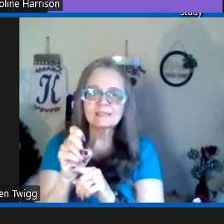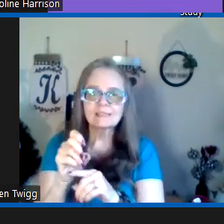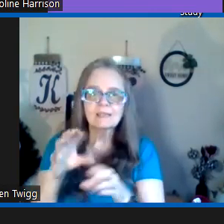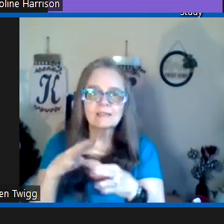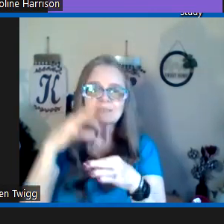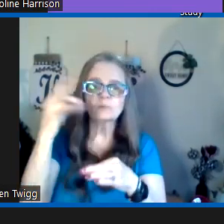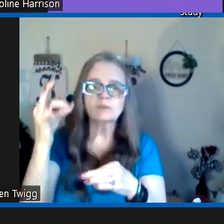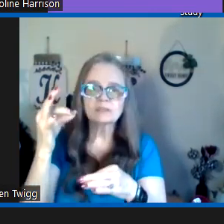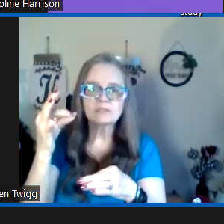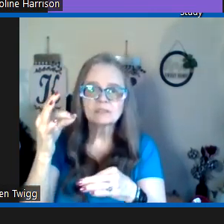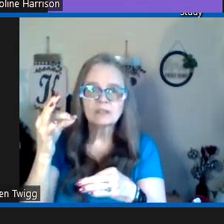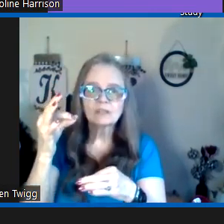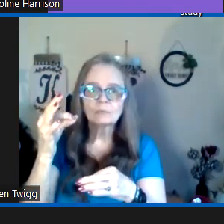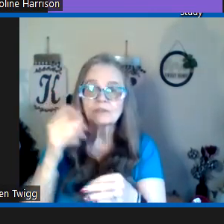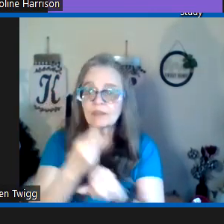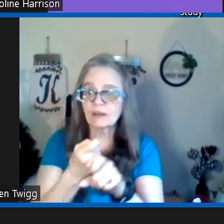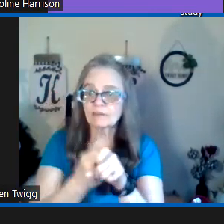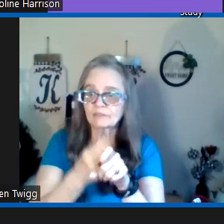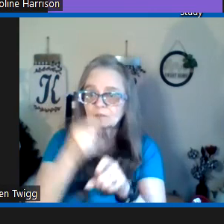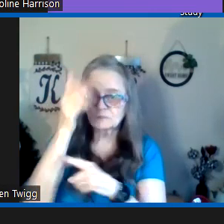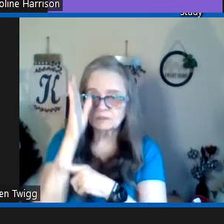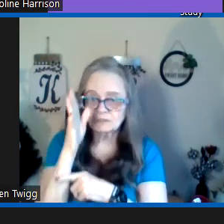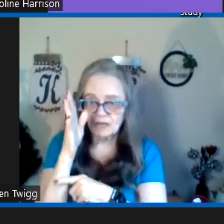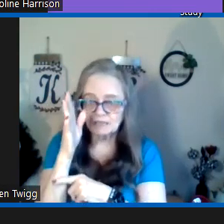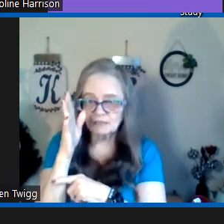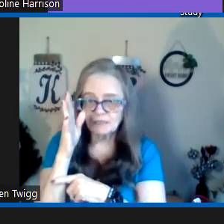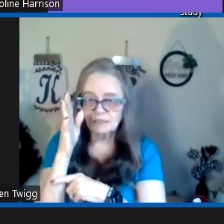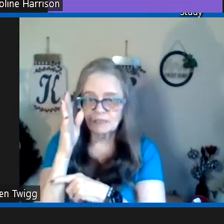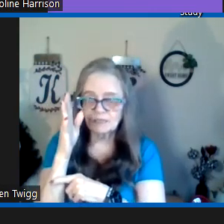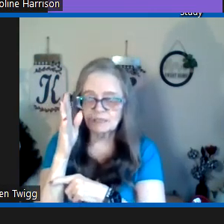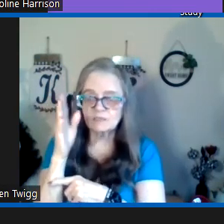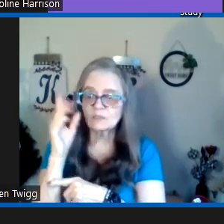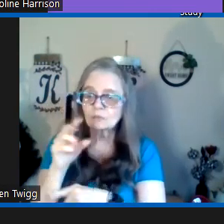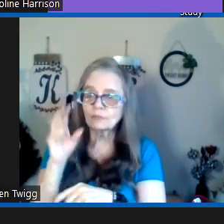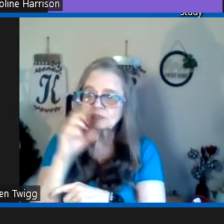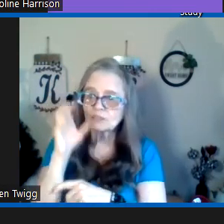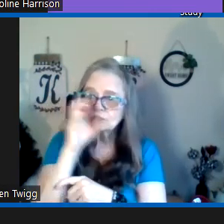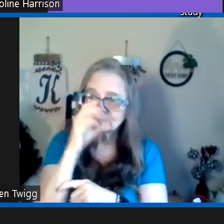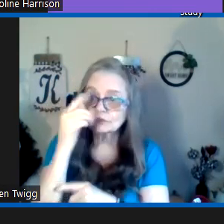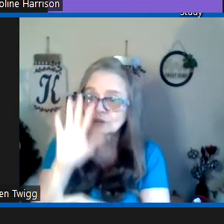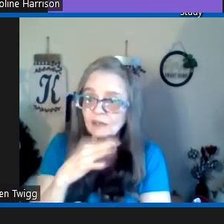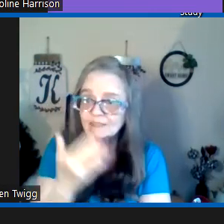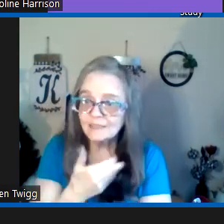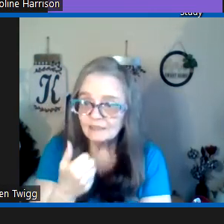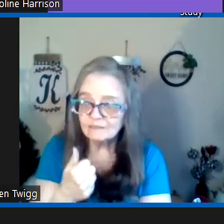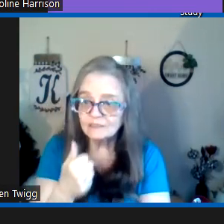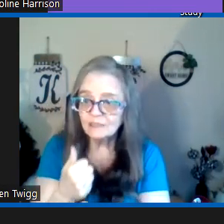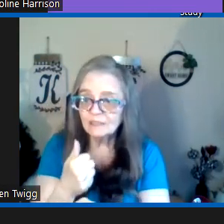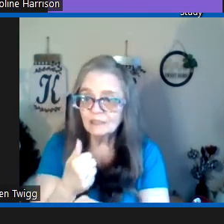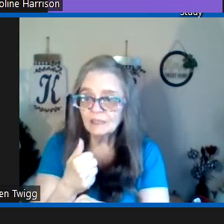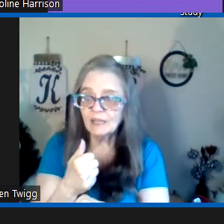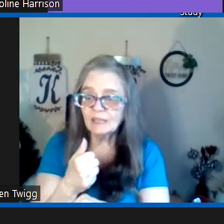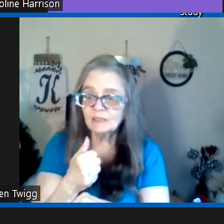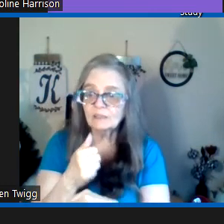says test the spirits whether they are from god and so we need to search for ourselves